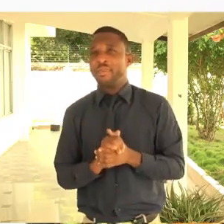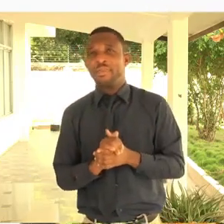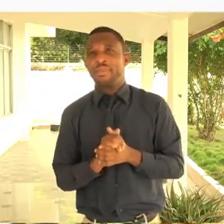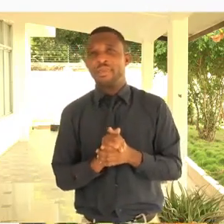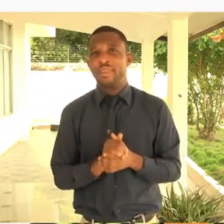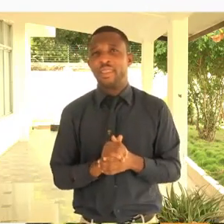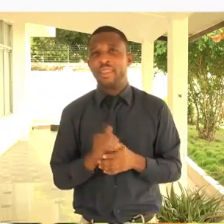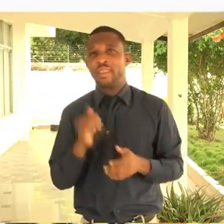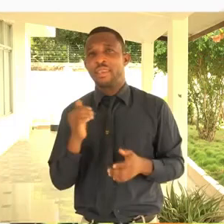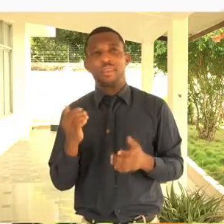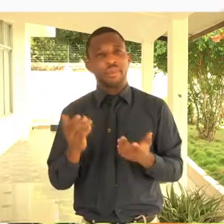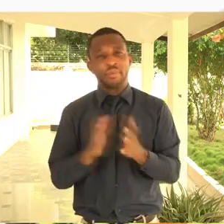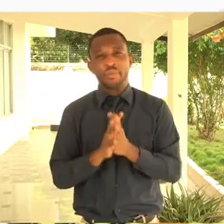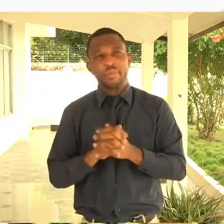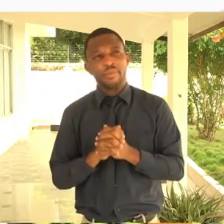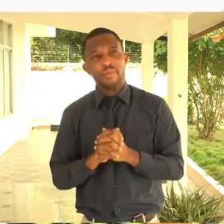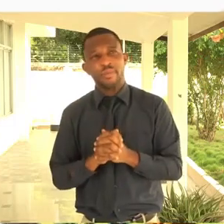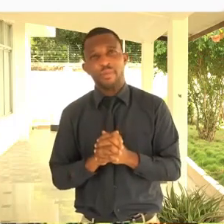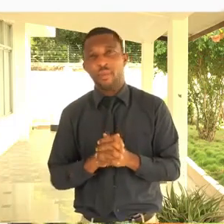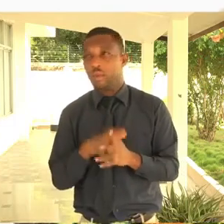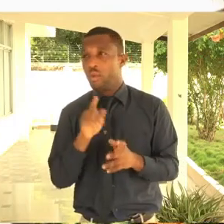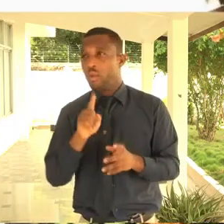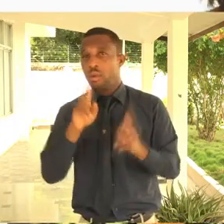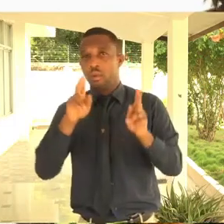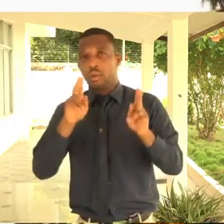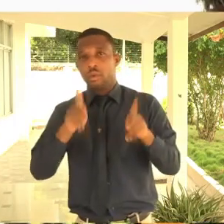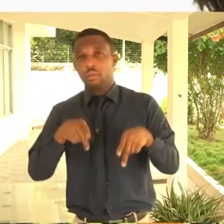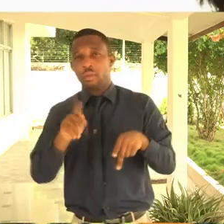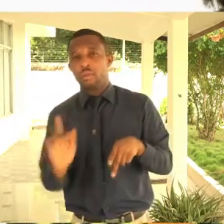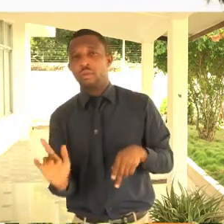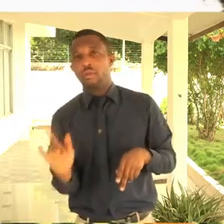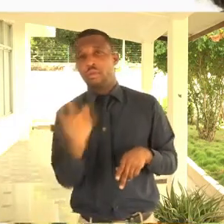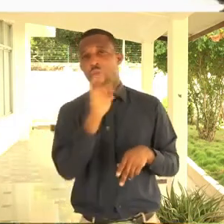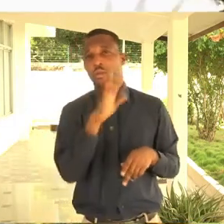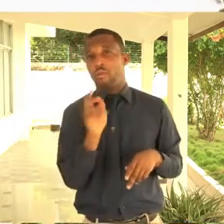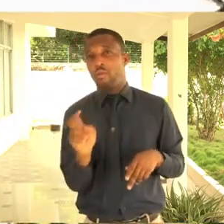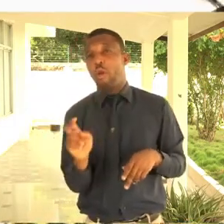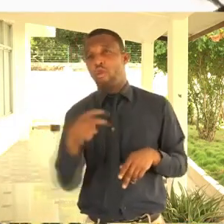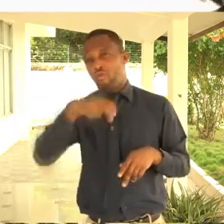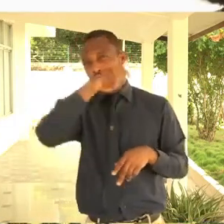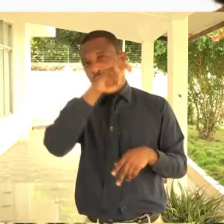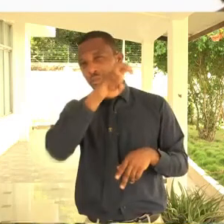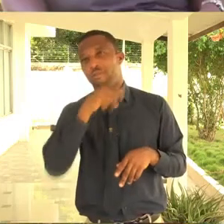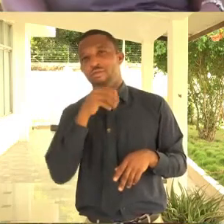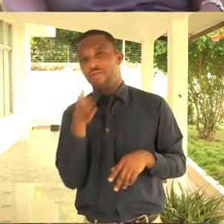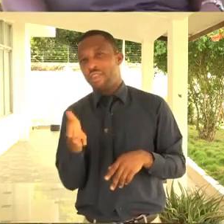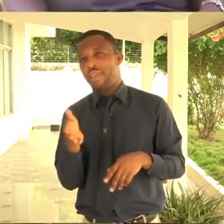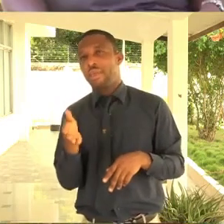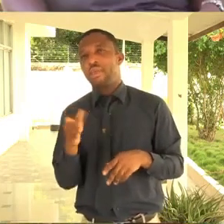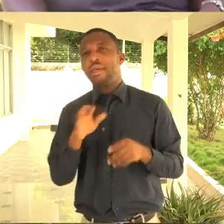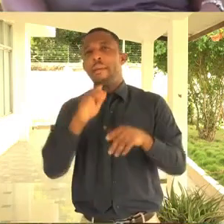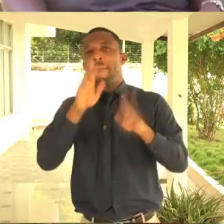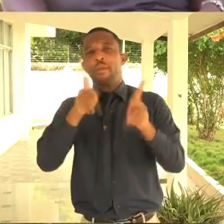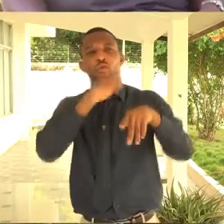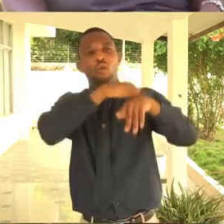for GTV, meet the price. He traveled for, he traveled, so he asked me to go and